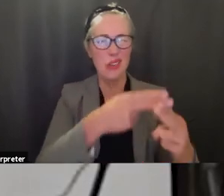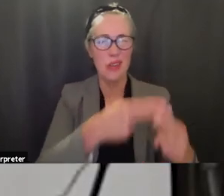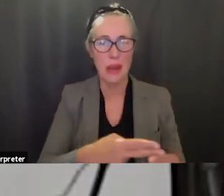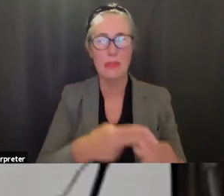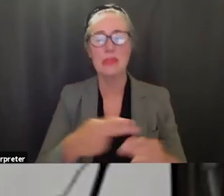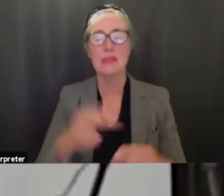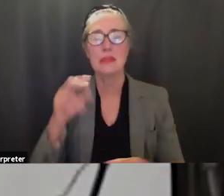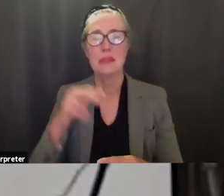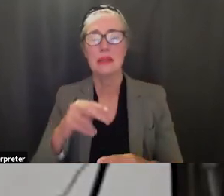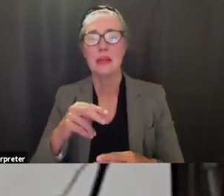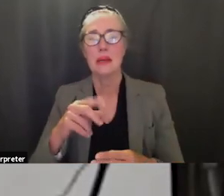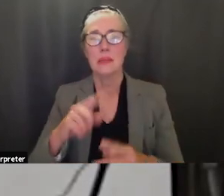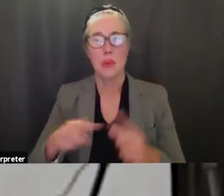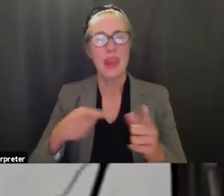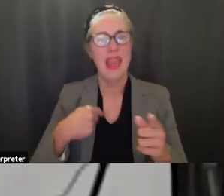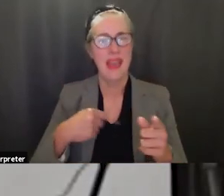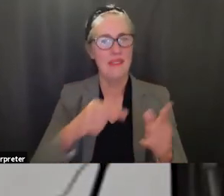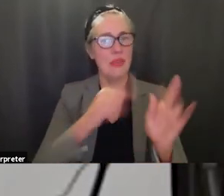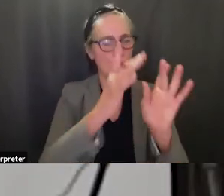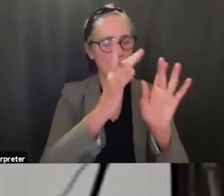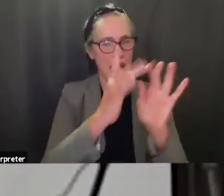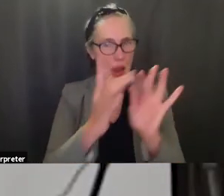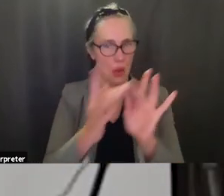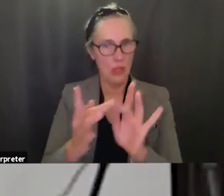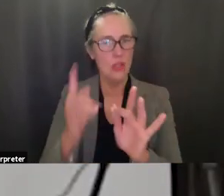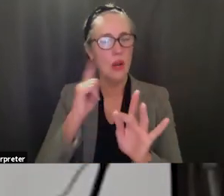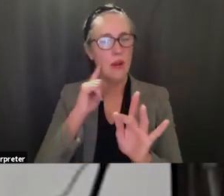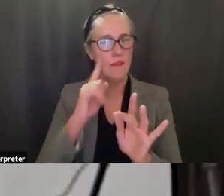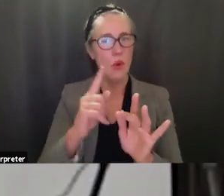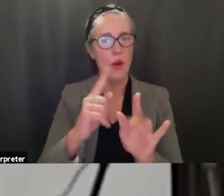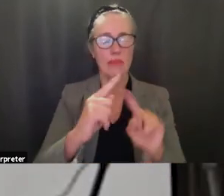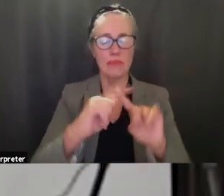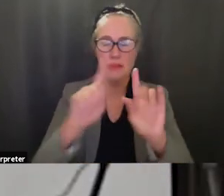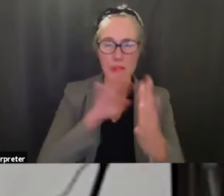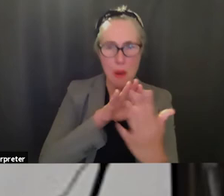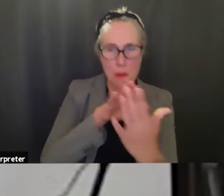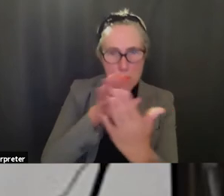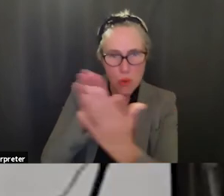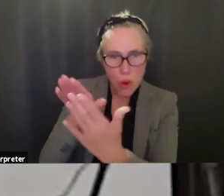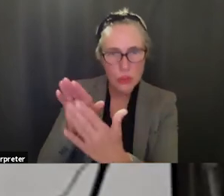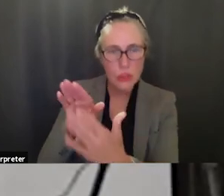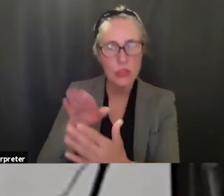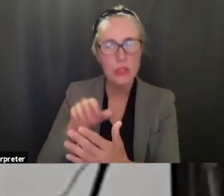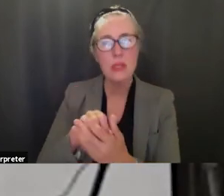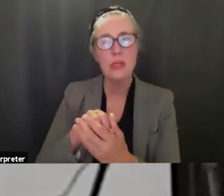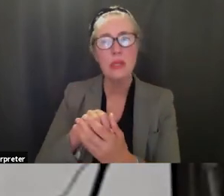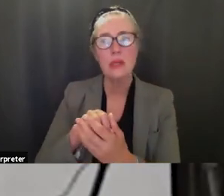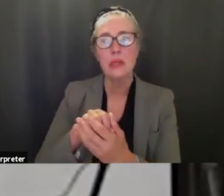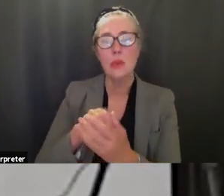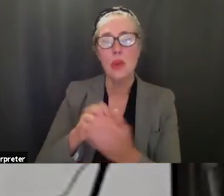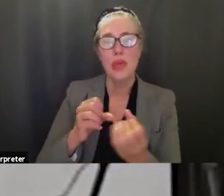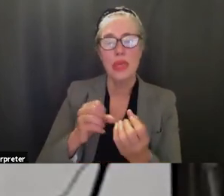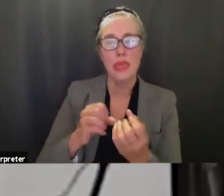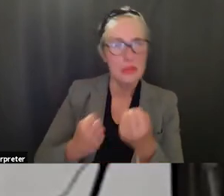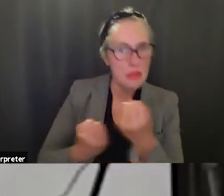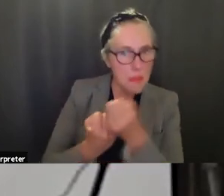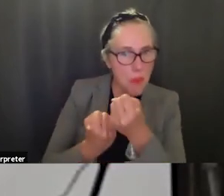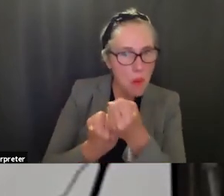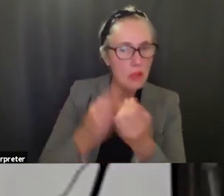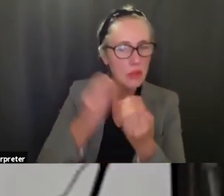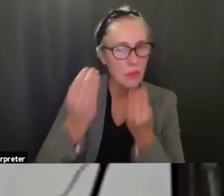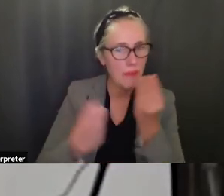four new ones who um will be also equipped to um provide support to